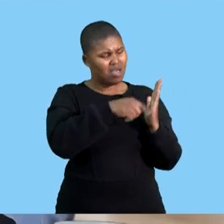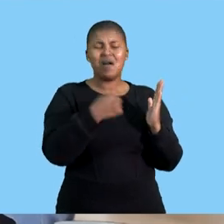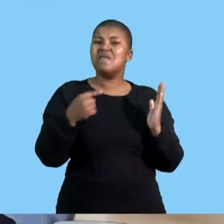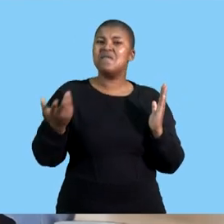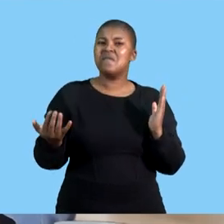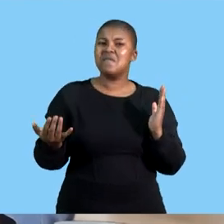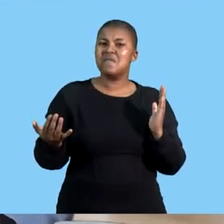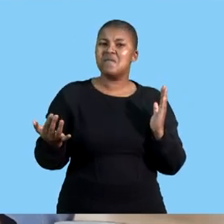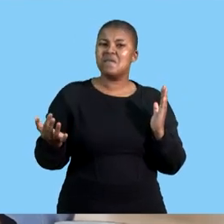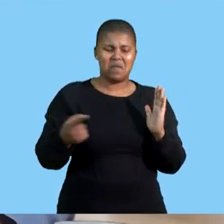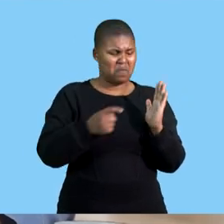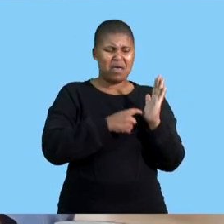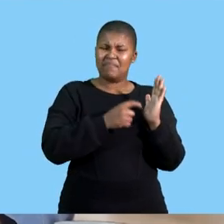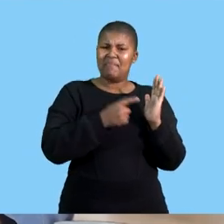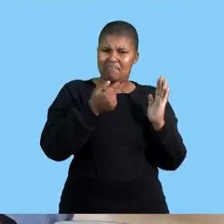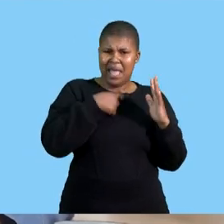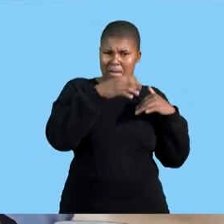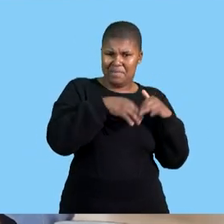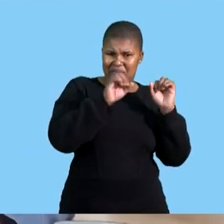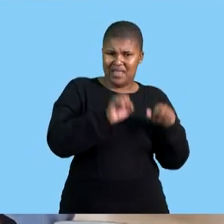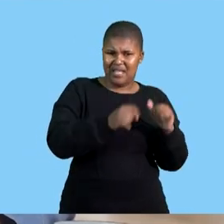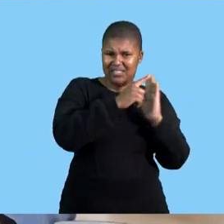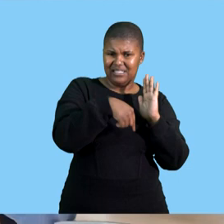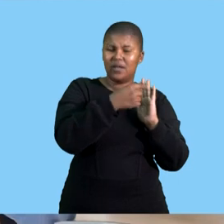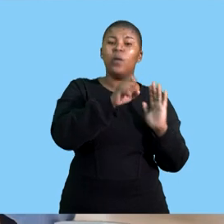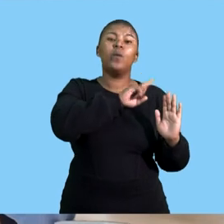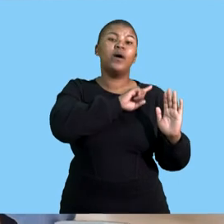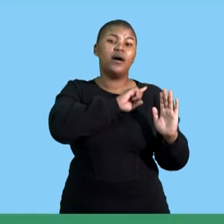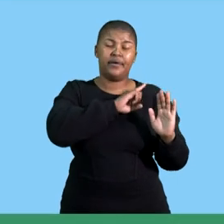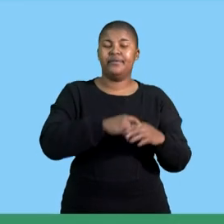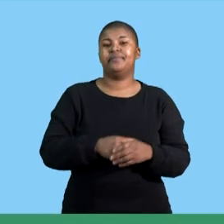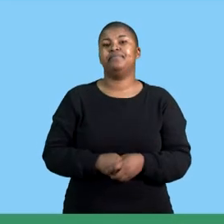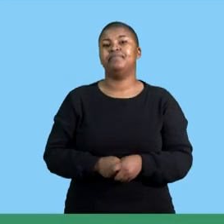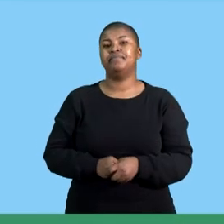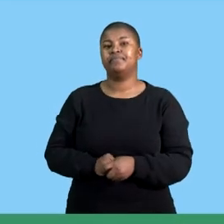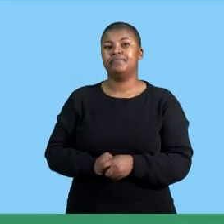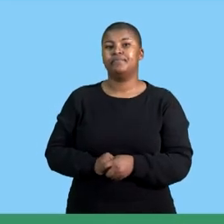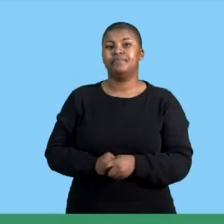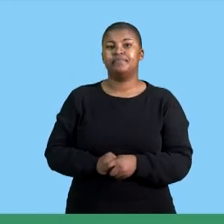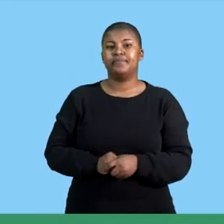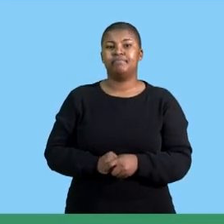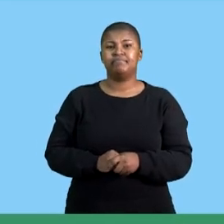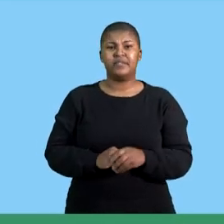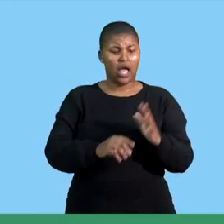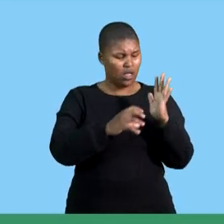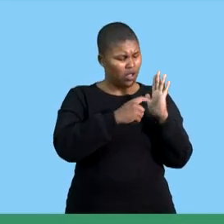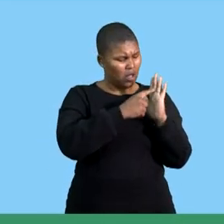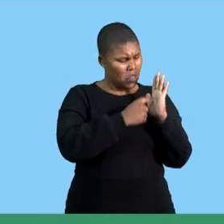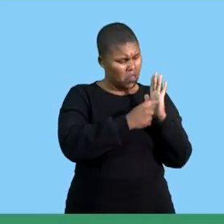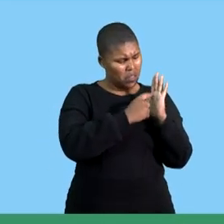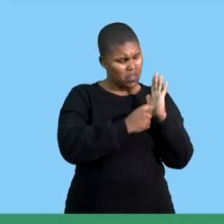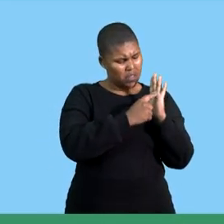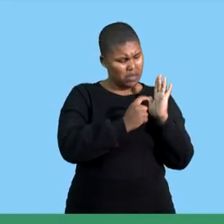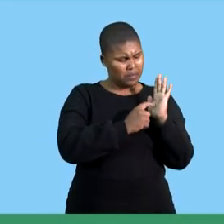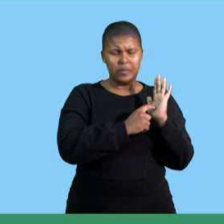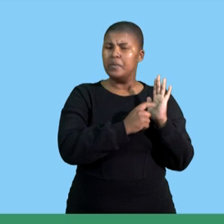subject of the flyer the the central theme eye-catching or appealing to the reader